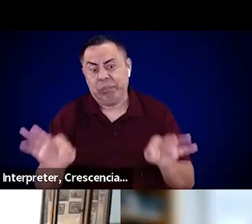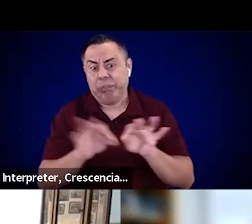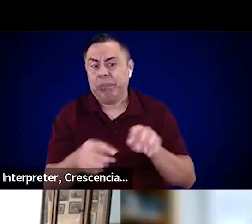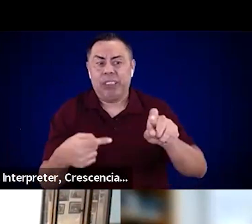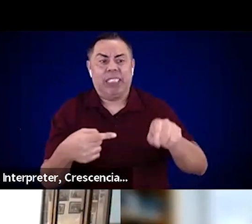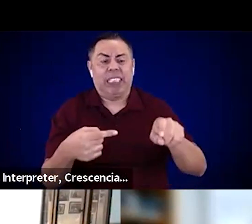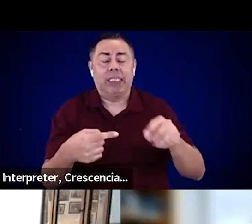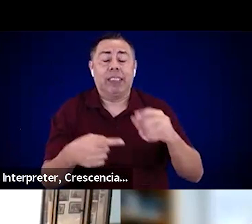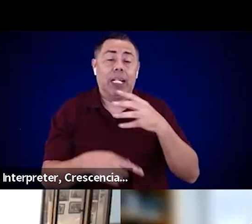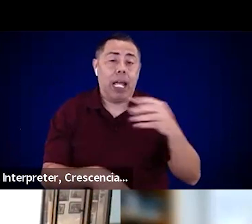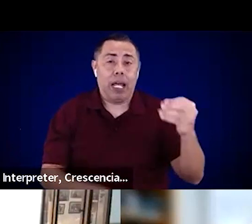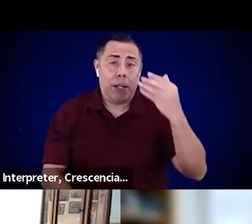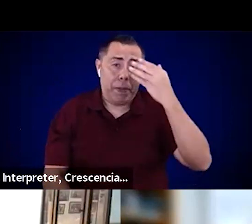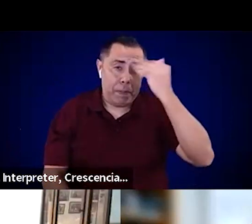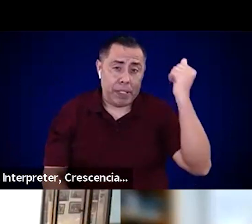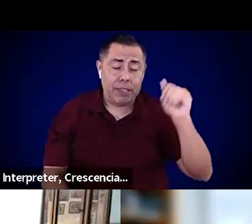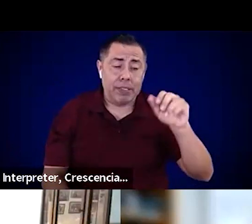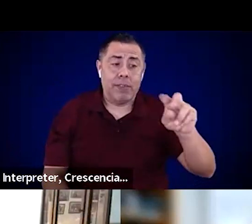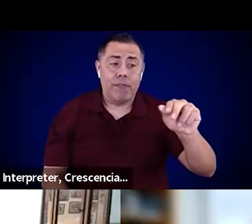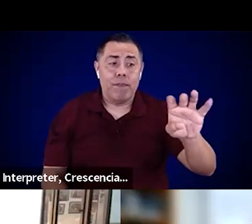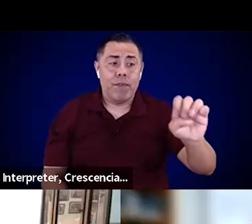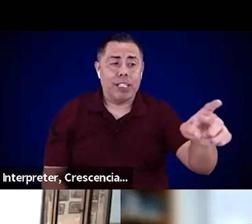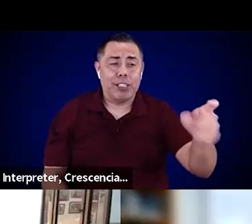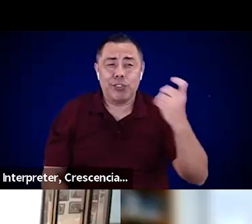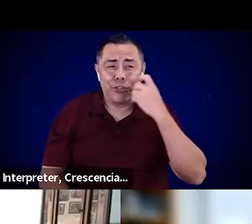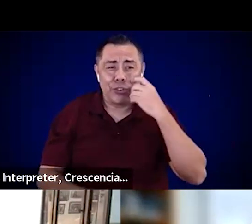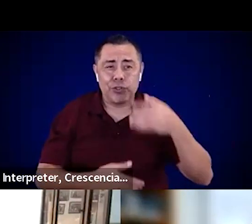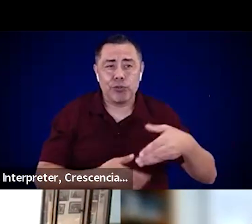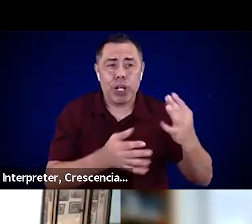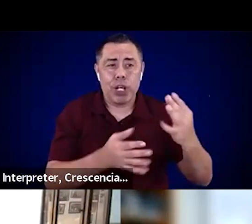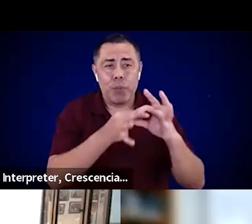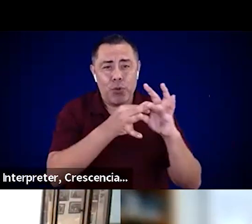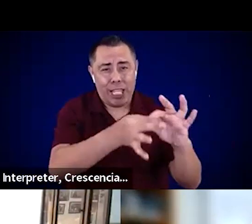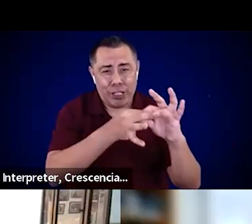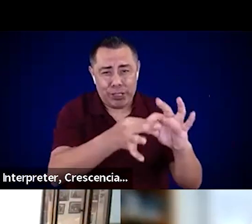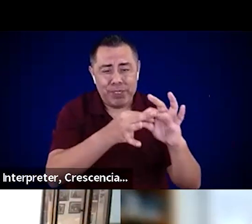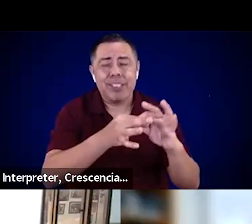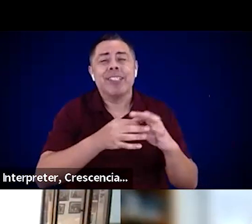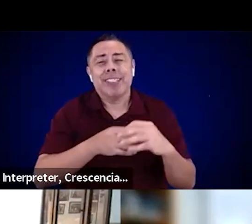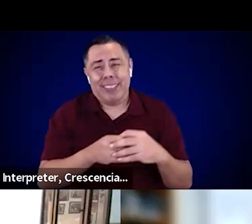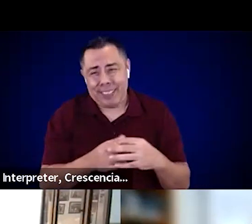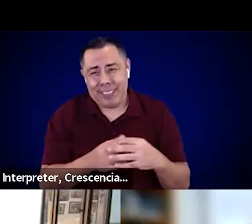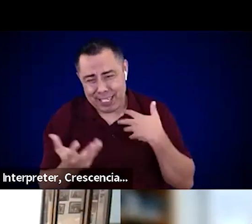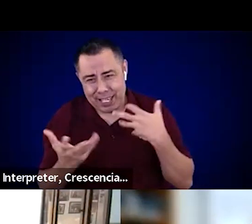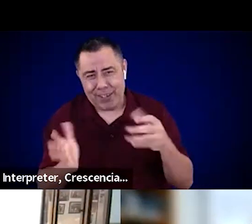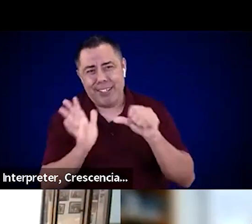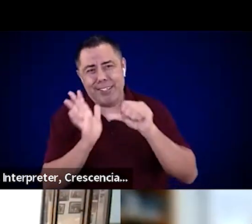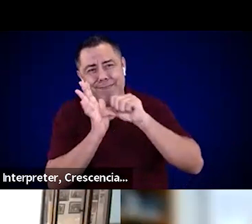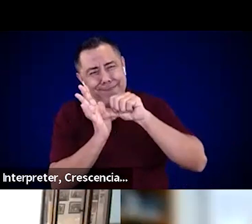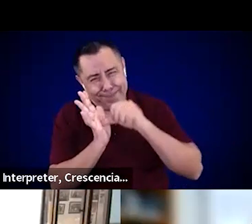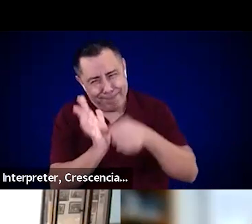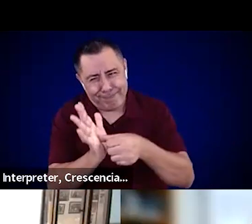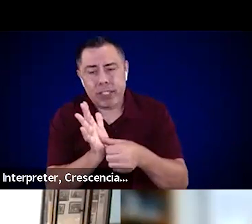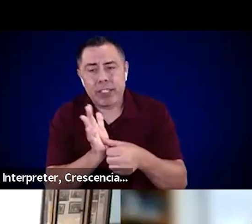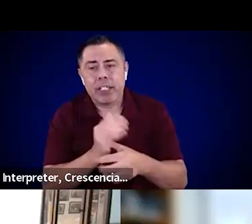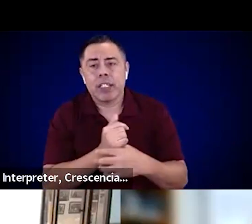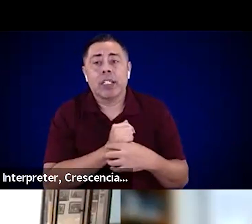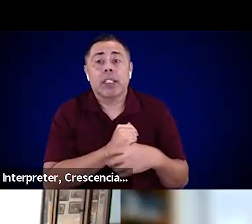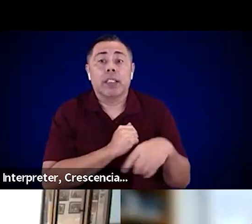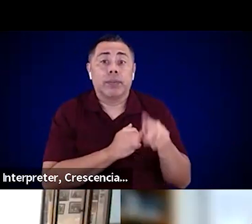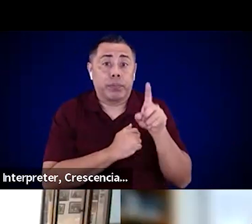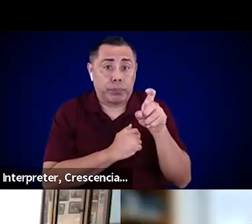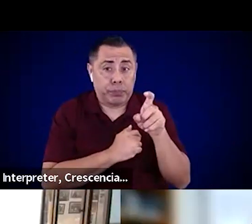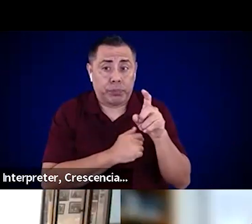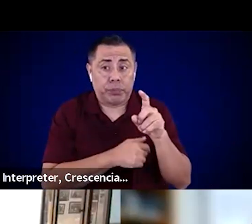of on the topic of relationships, you know, I did want to briefly highlight how important it is, you know, our